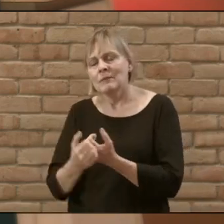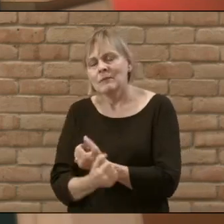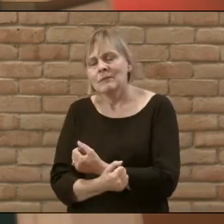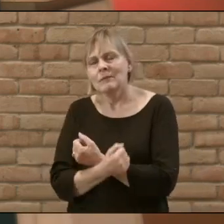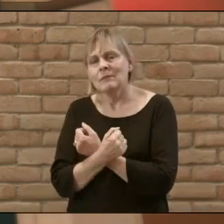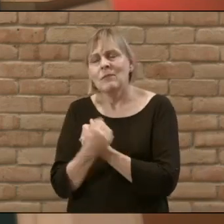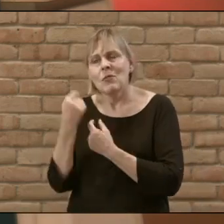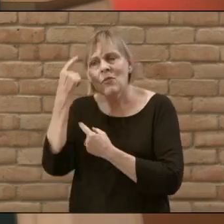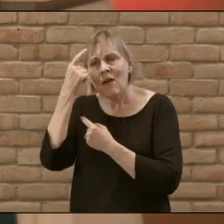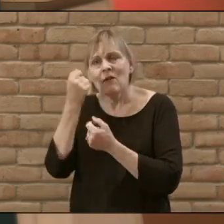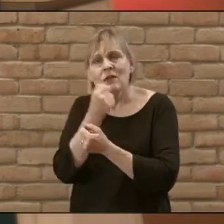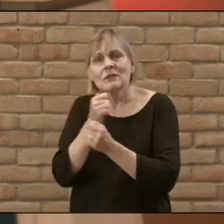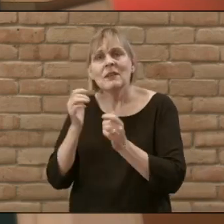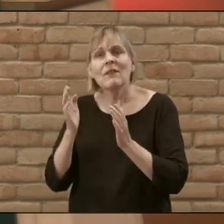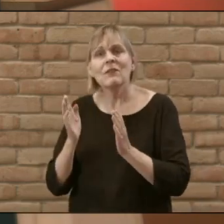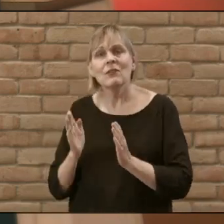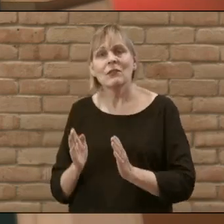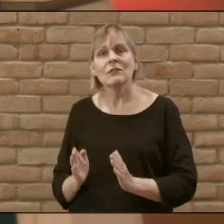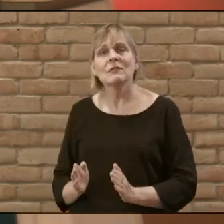thoughtful savior